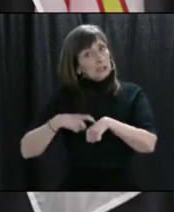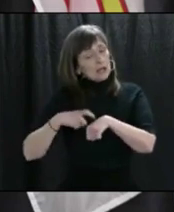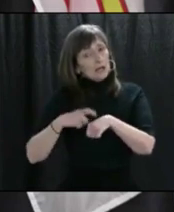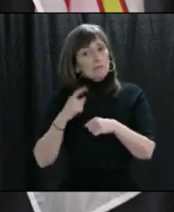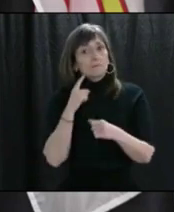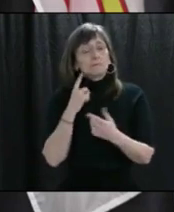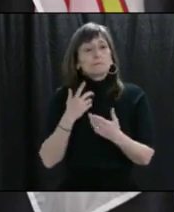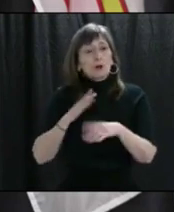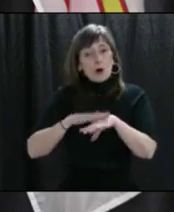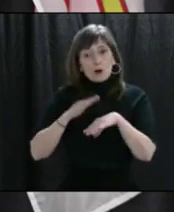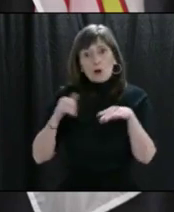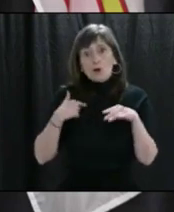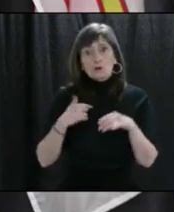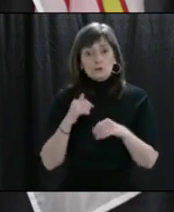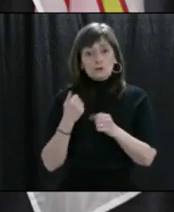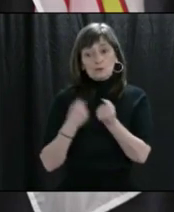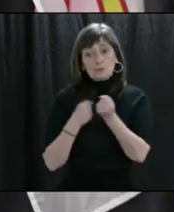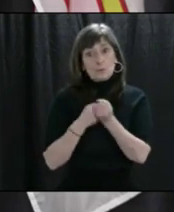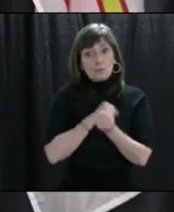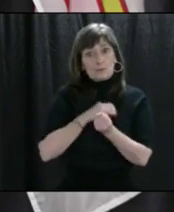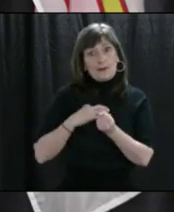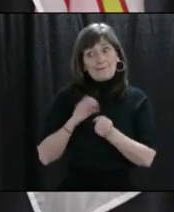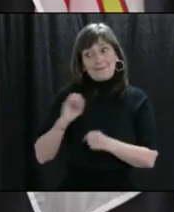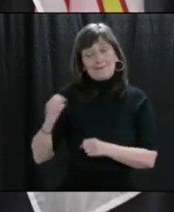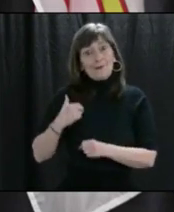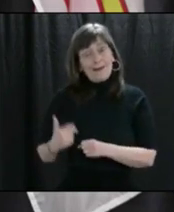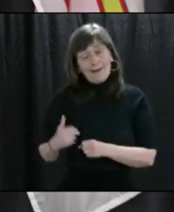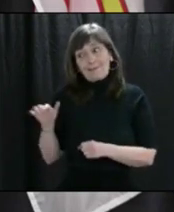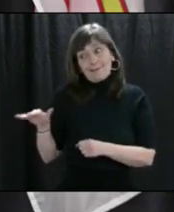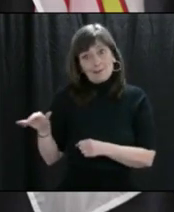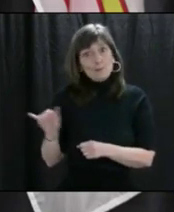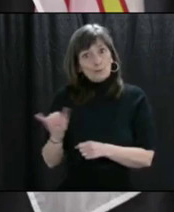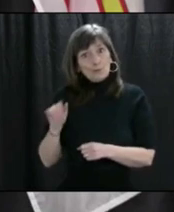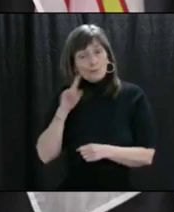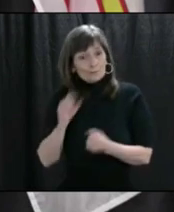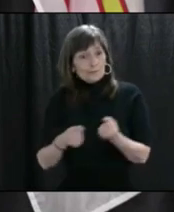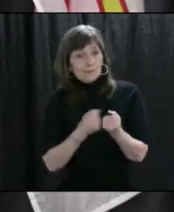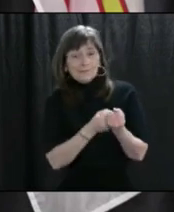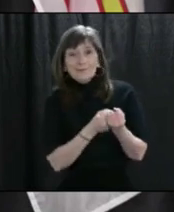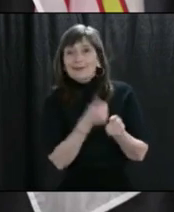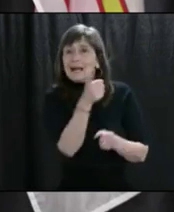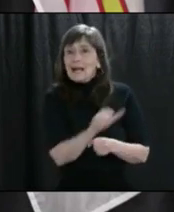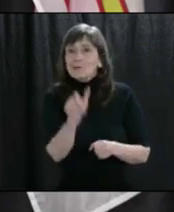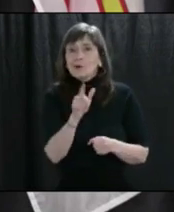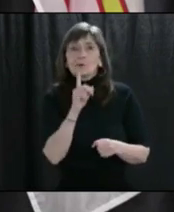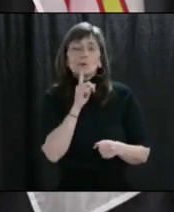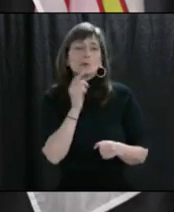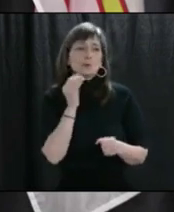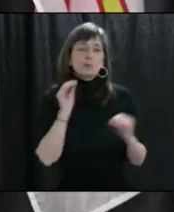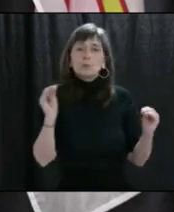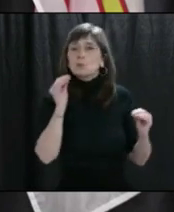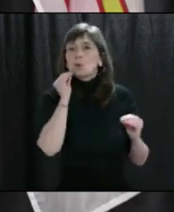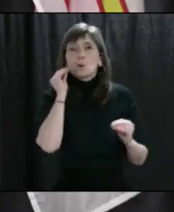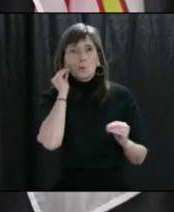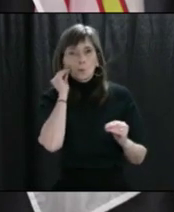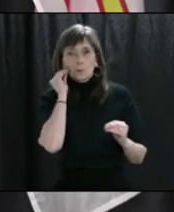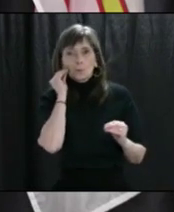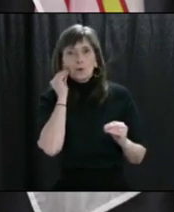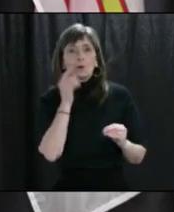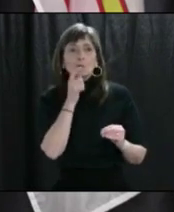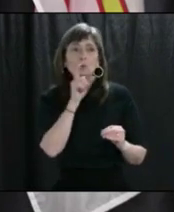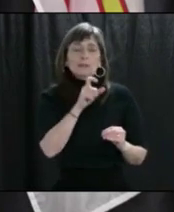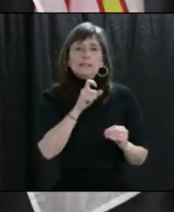with community support staff from Eastern Health. This is to set up a response to homeless population and shelter